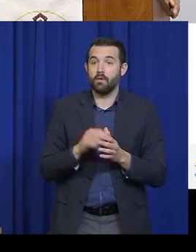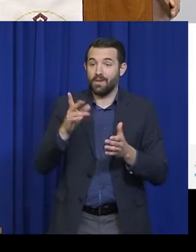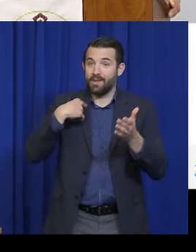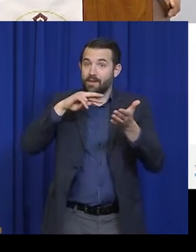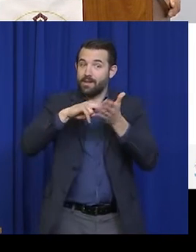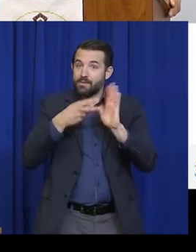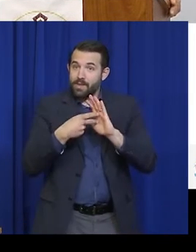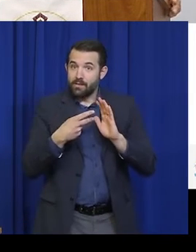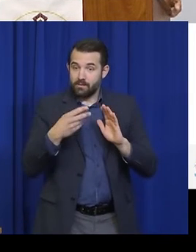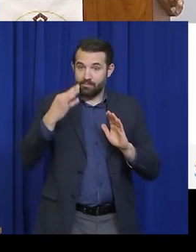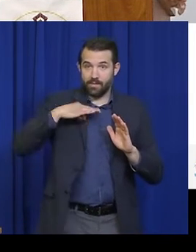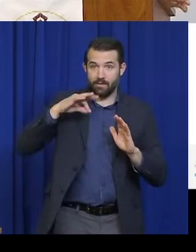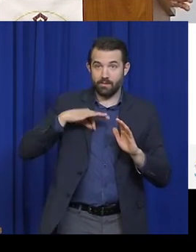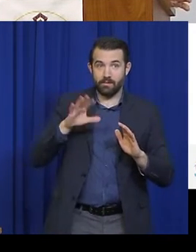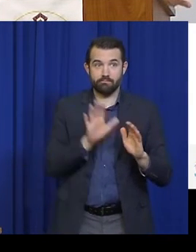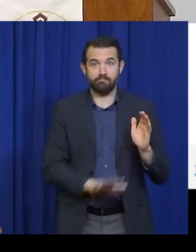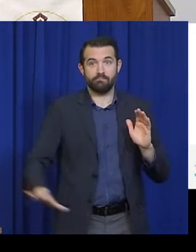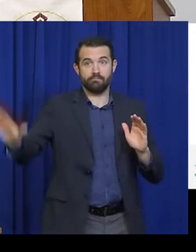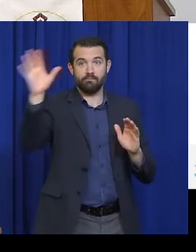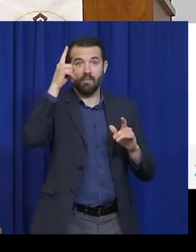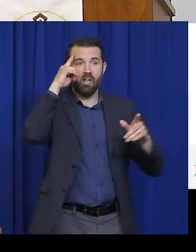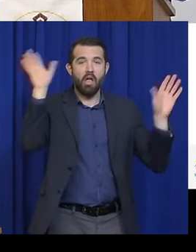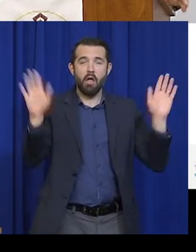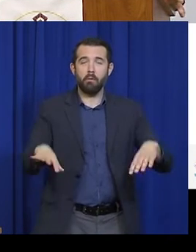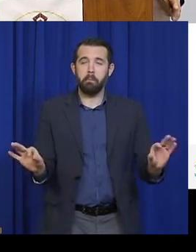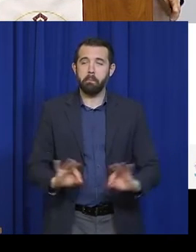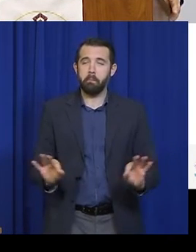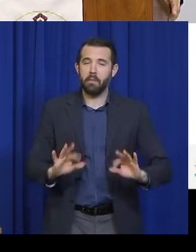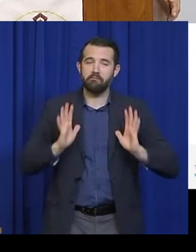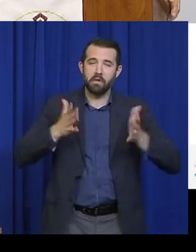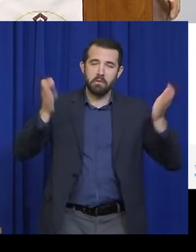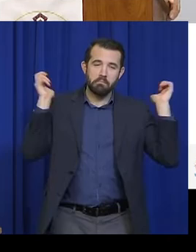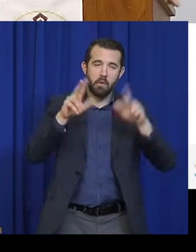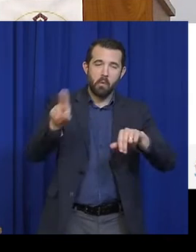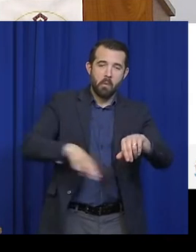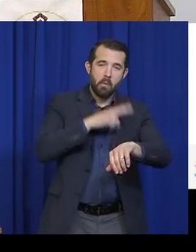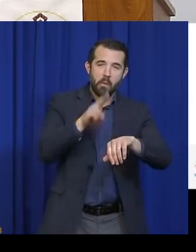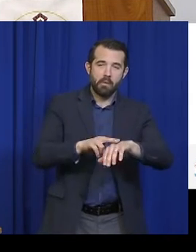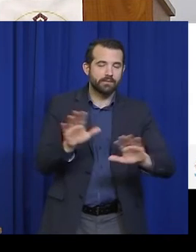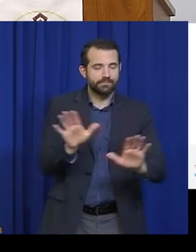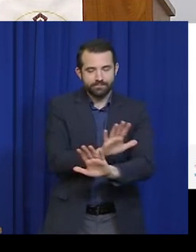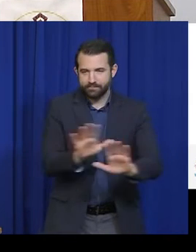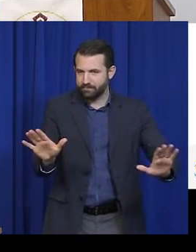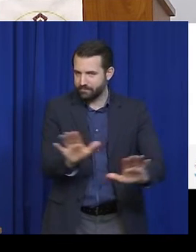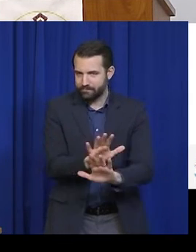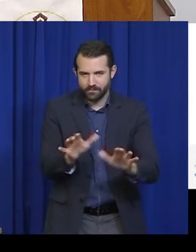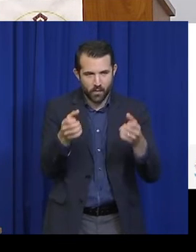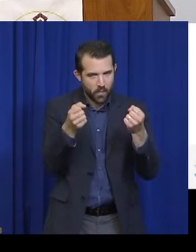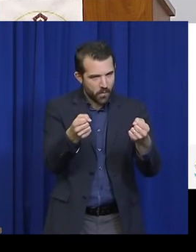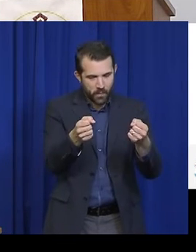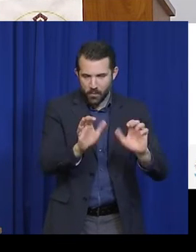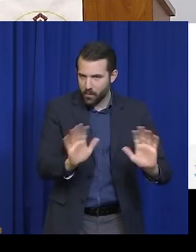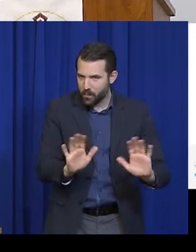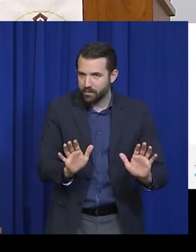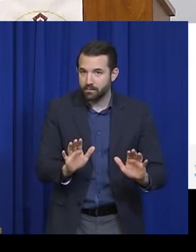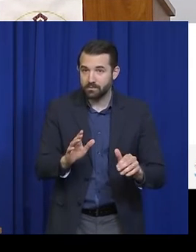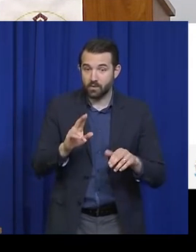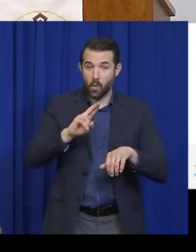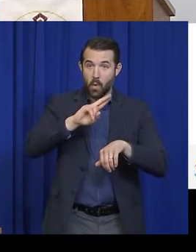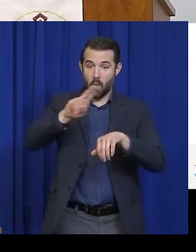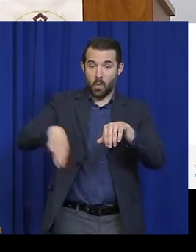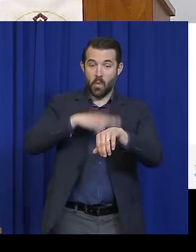over or that things will be back to normal soon. The hard truth is that things are not normal